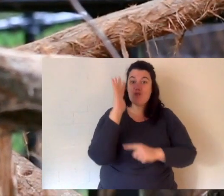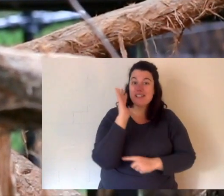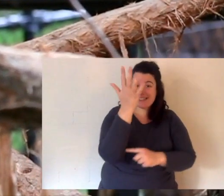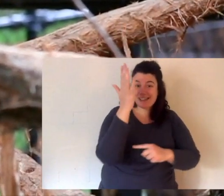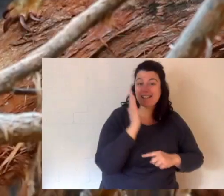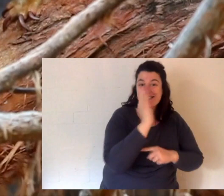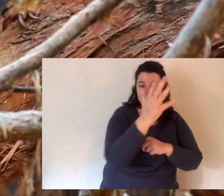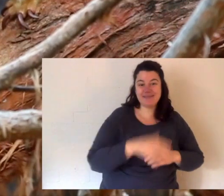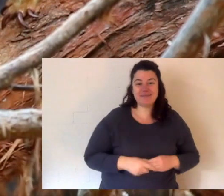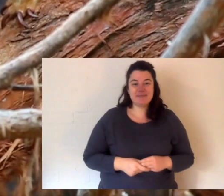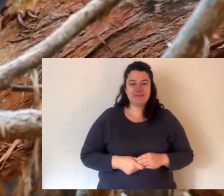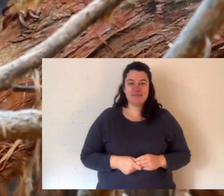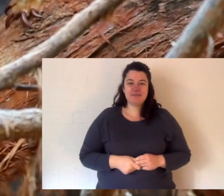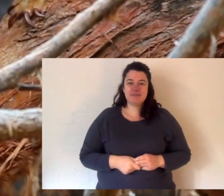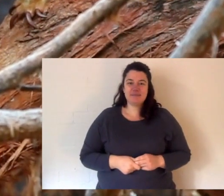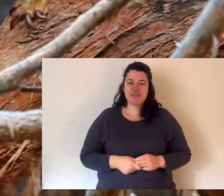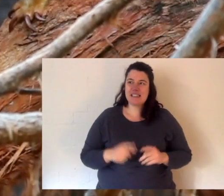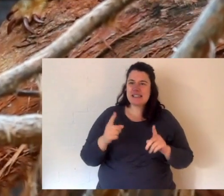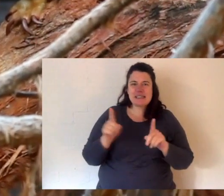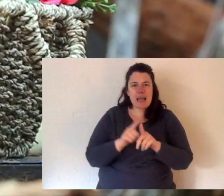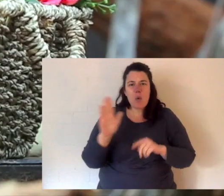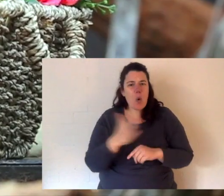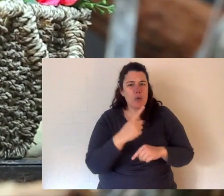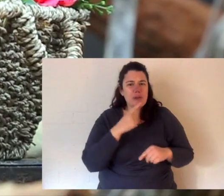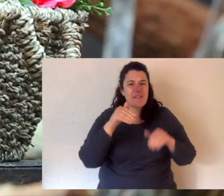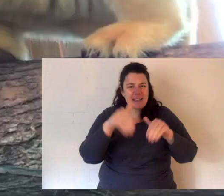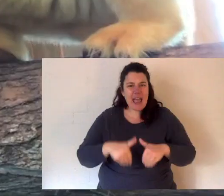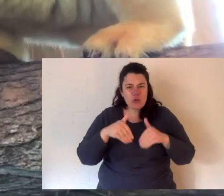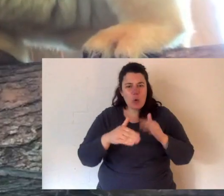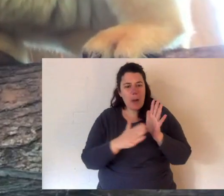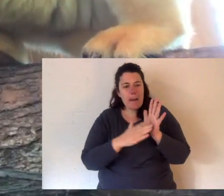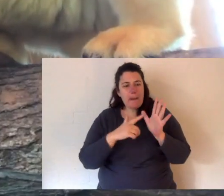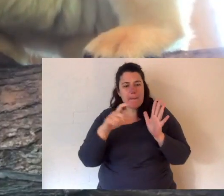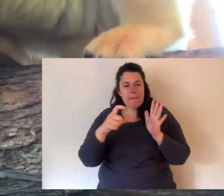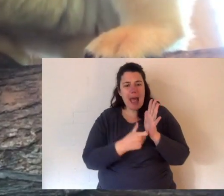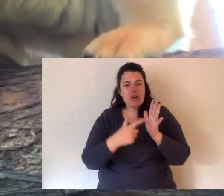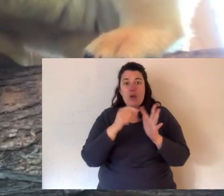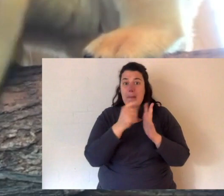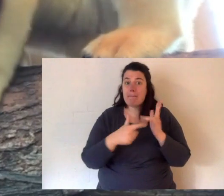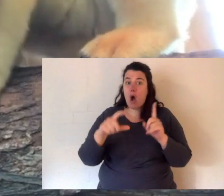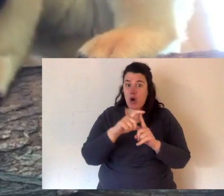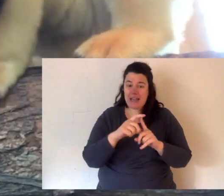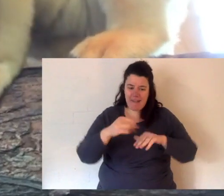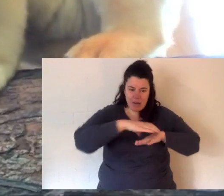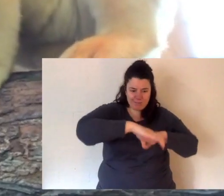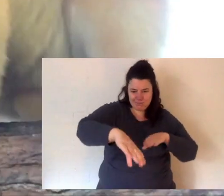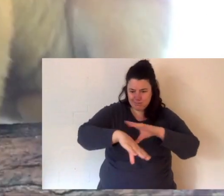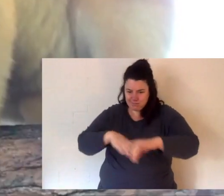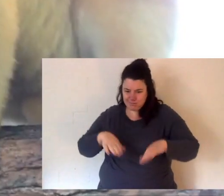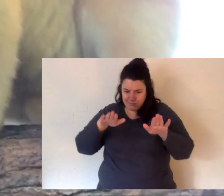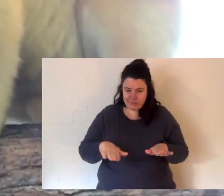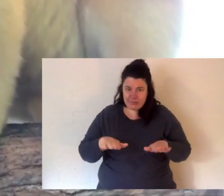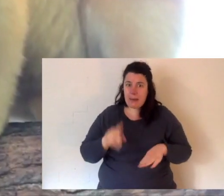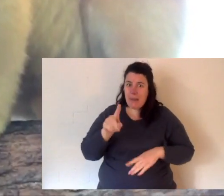Like all species of macropod or kangaroos they have large feet but the tree kangaroo has especially well adapted feet